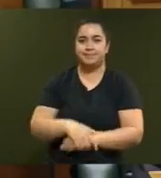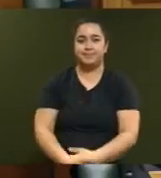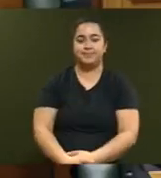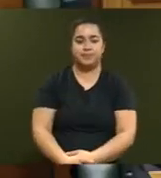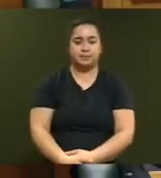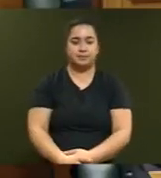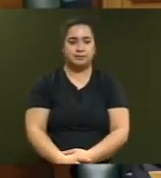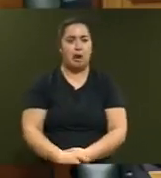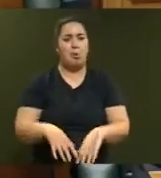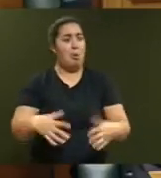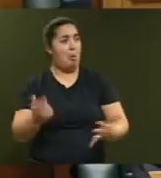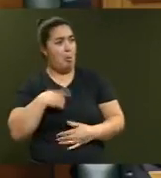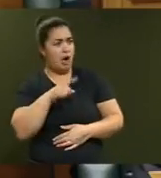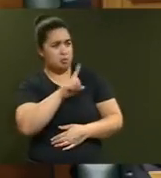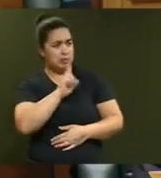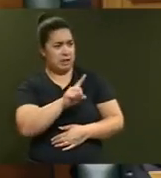Then why did he say that?